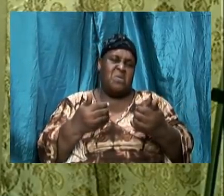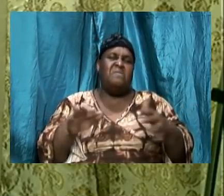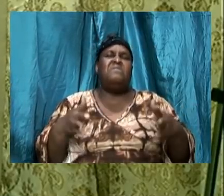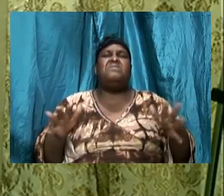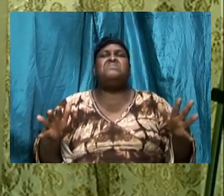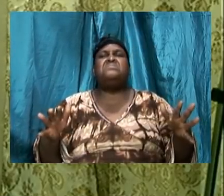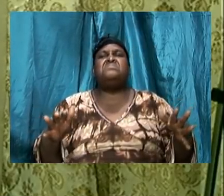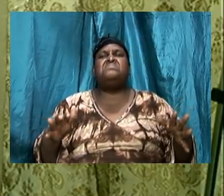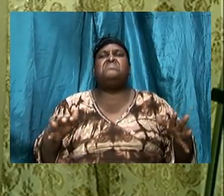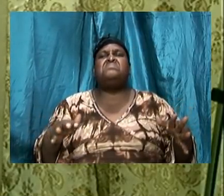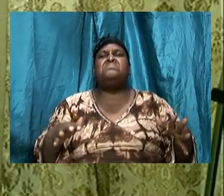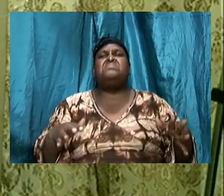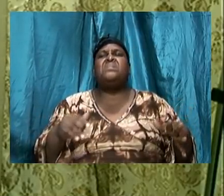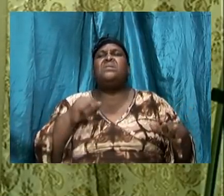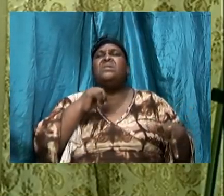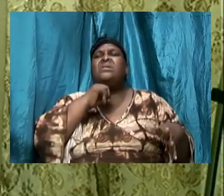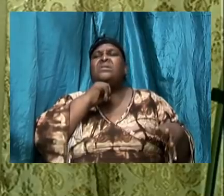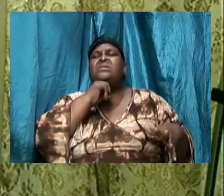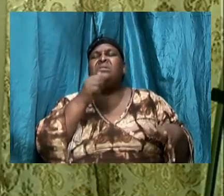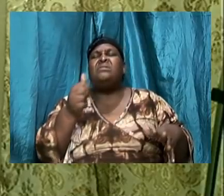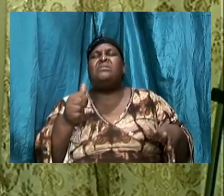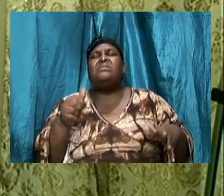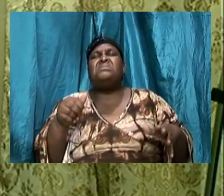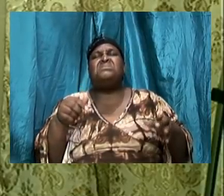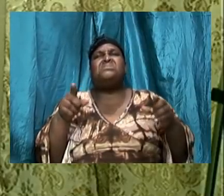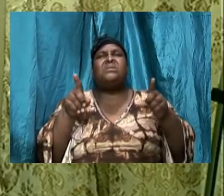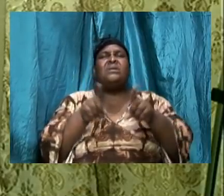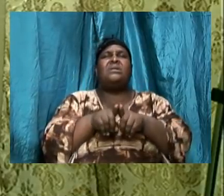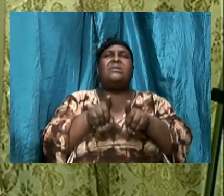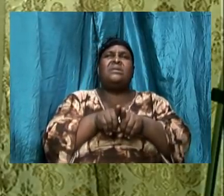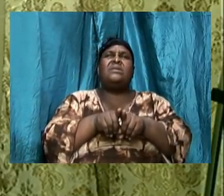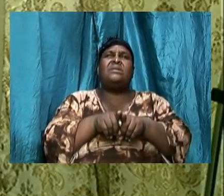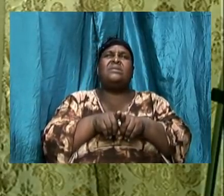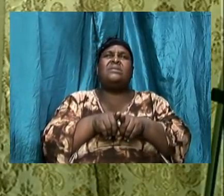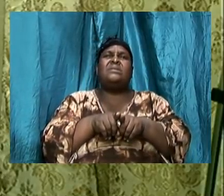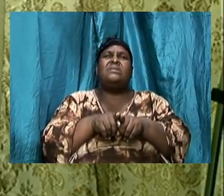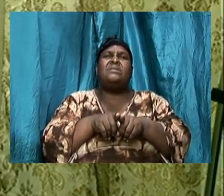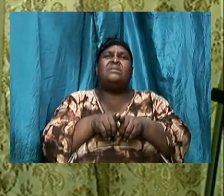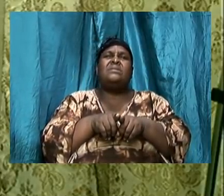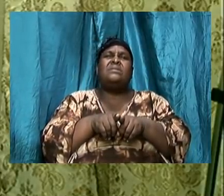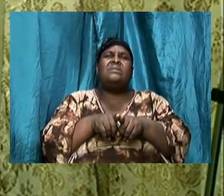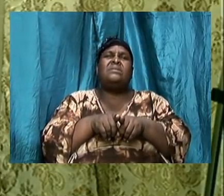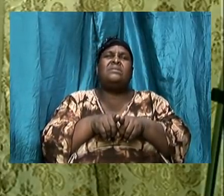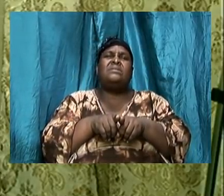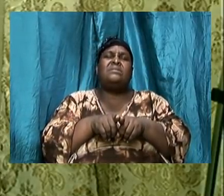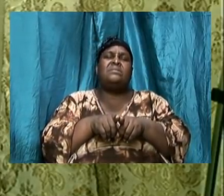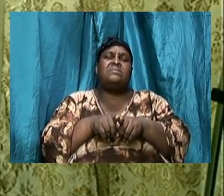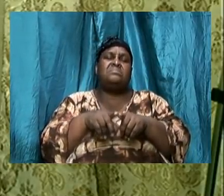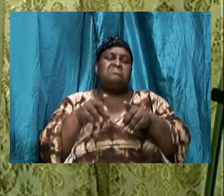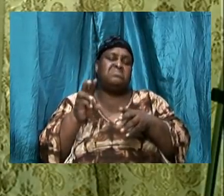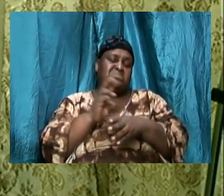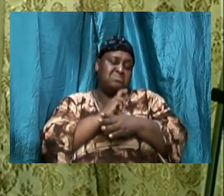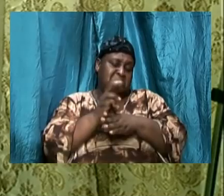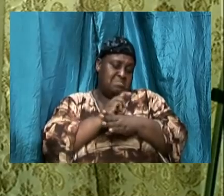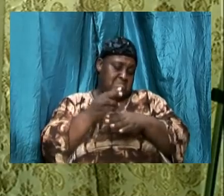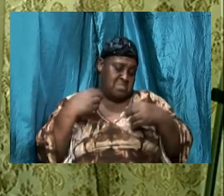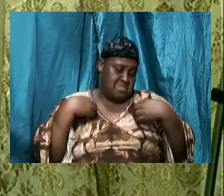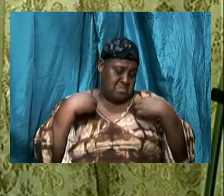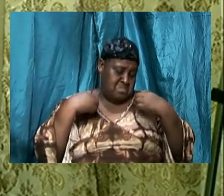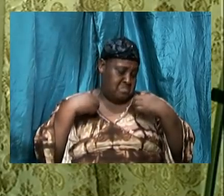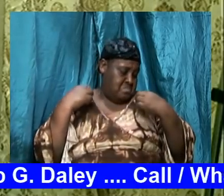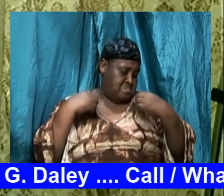they weren't as cantily or skimpily dressed as we see athletes today